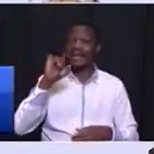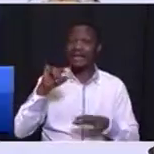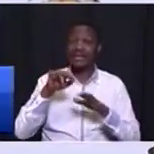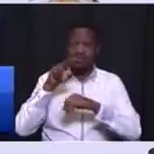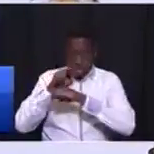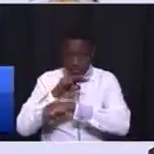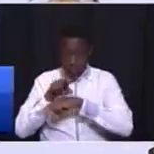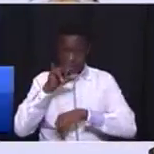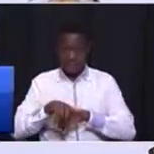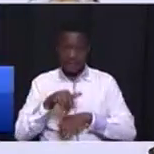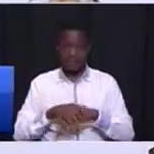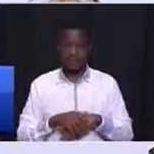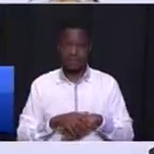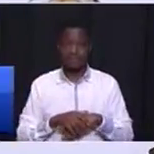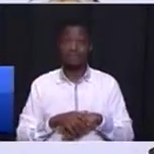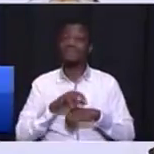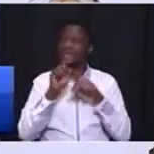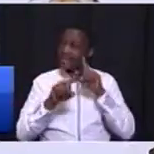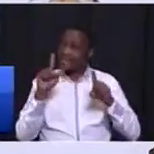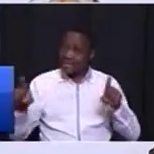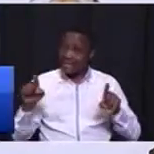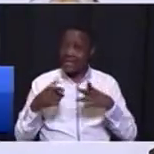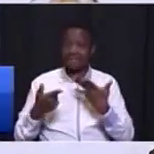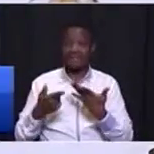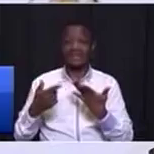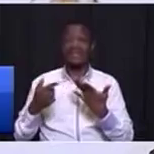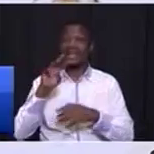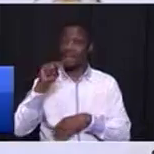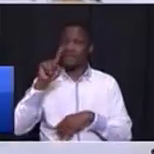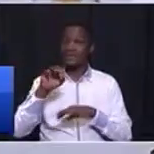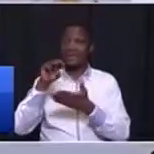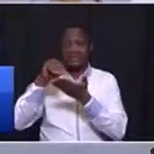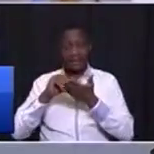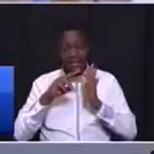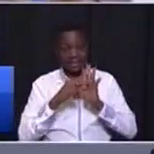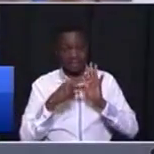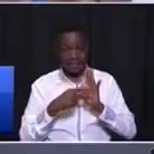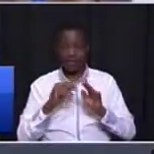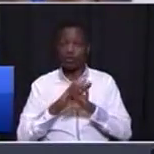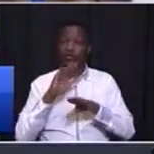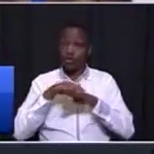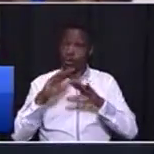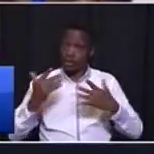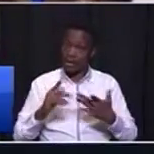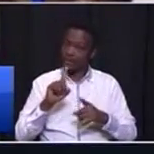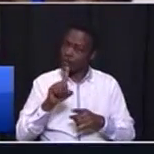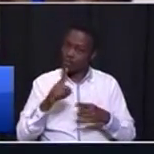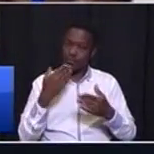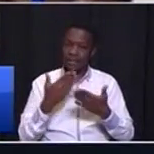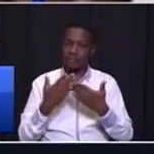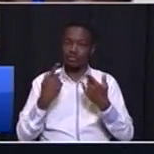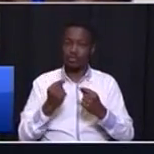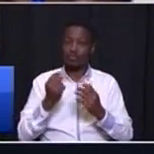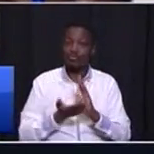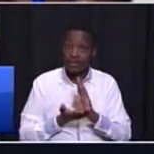this make sure this happens every infrastructure MEC must bring a plan on what we are going to do to